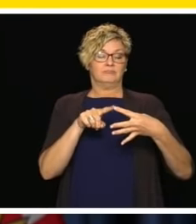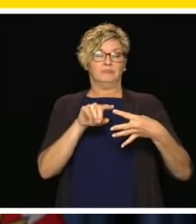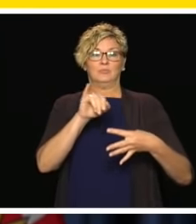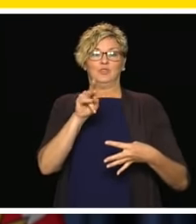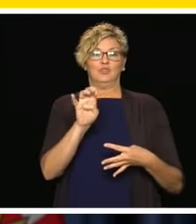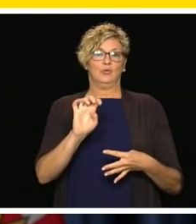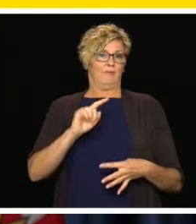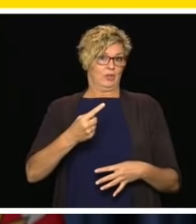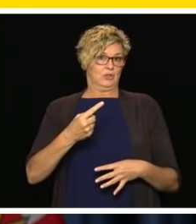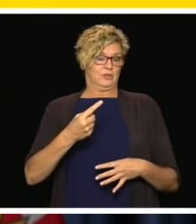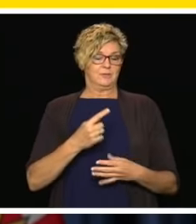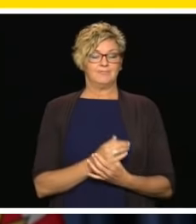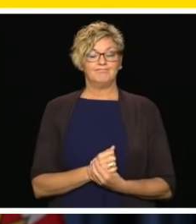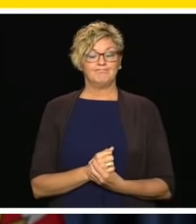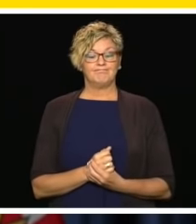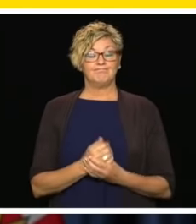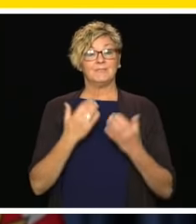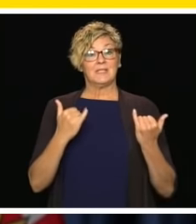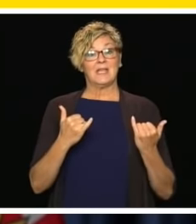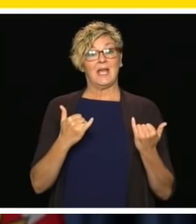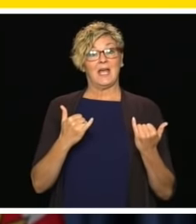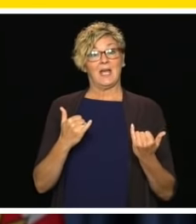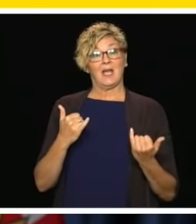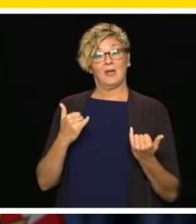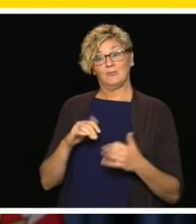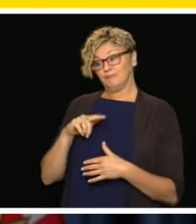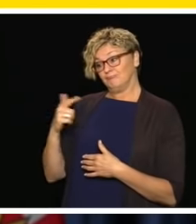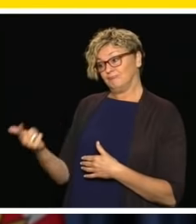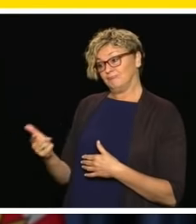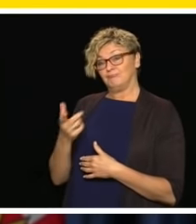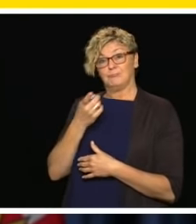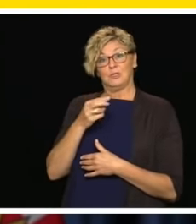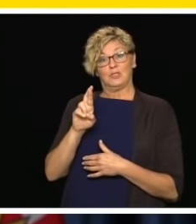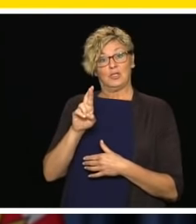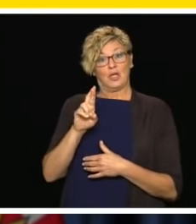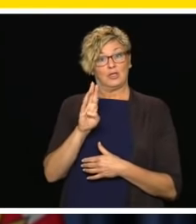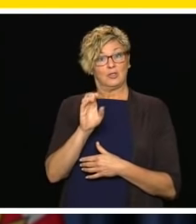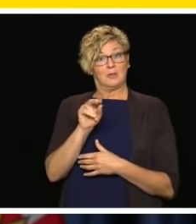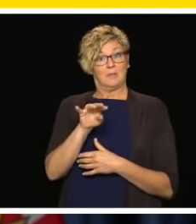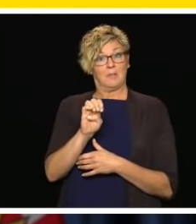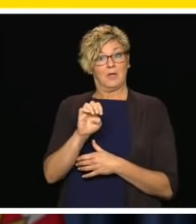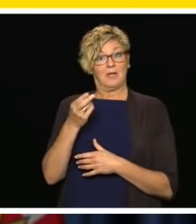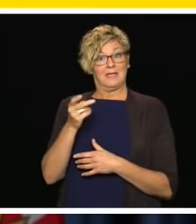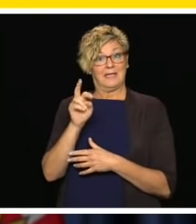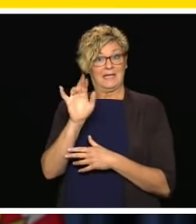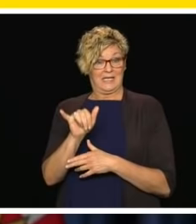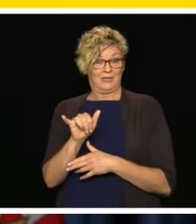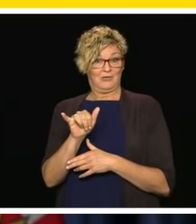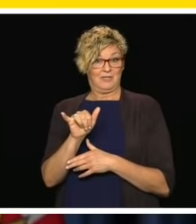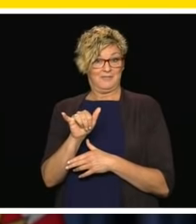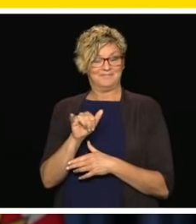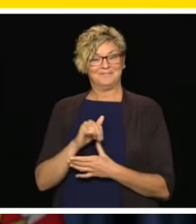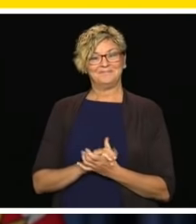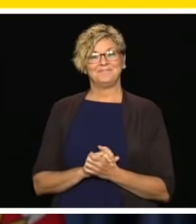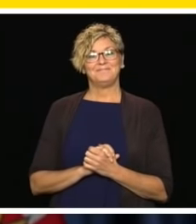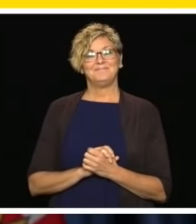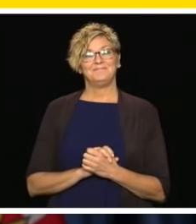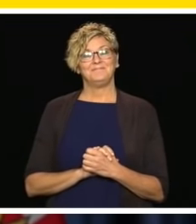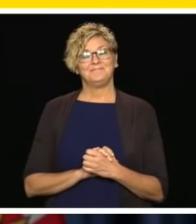officer, Dr Bonnie Henry. It is under her direction and guidance that we have been able to get to this point and all British Columbians are fortunate for her leadership.